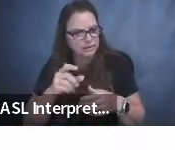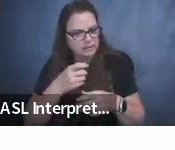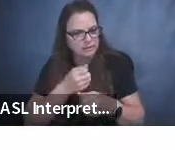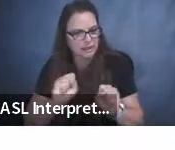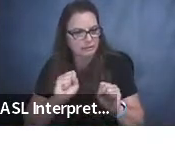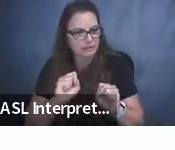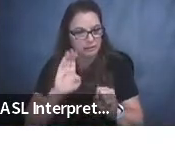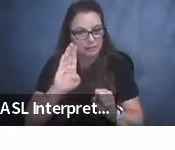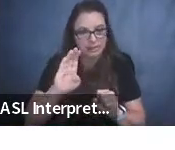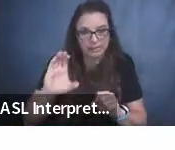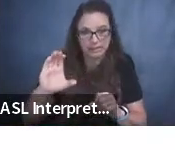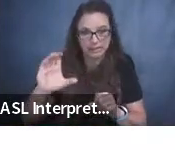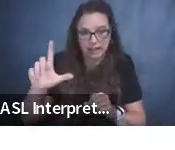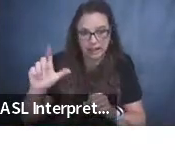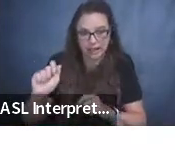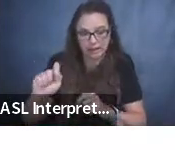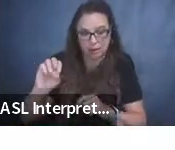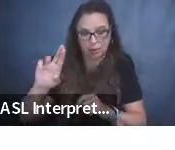.edevices.